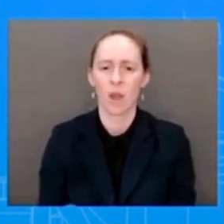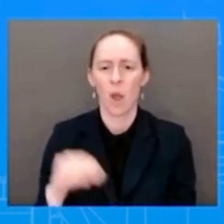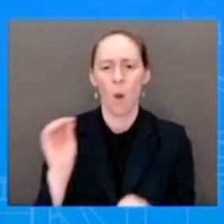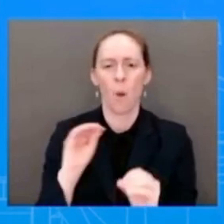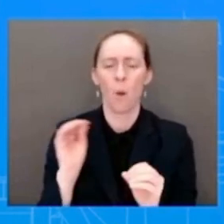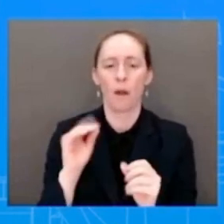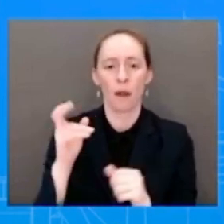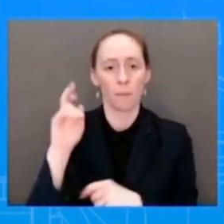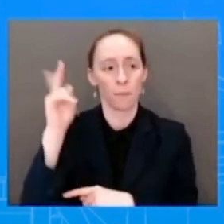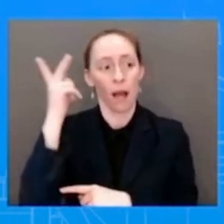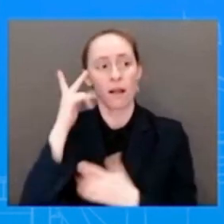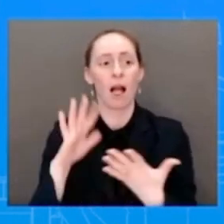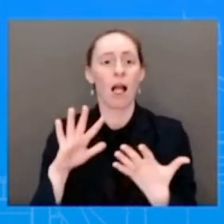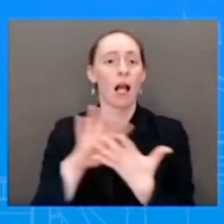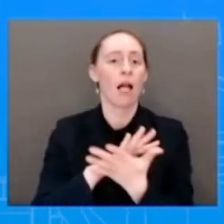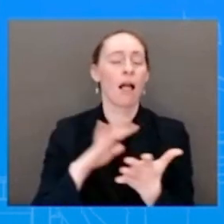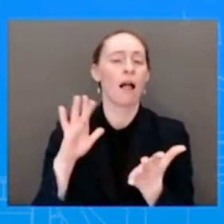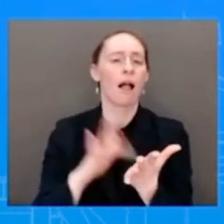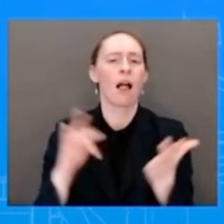the campaign. And he believes